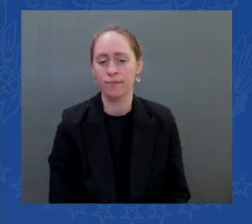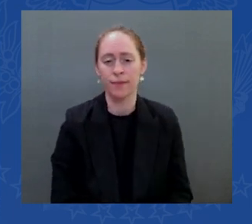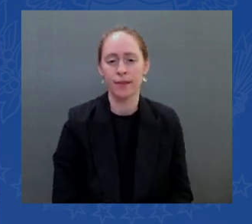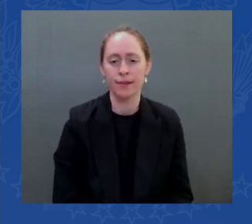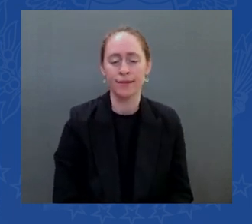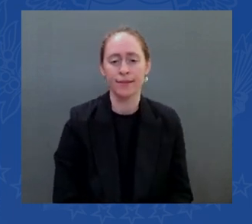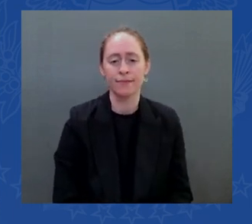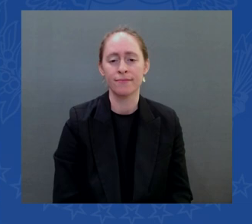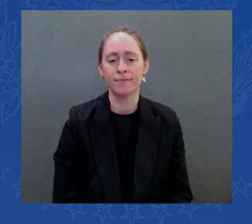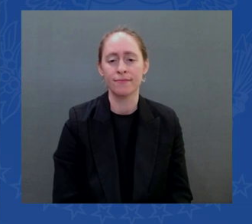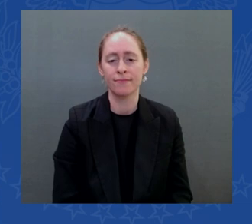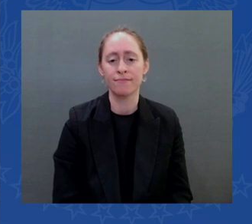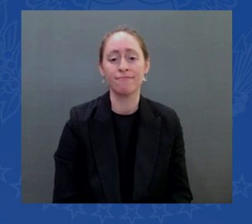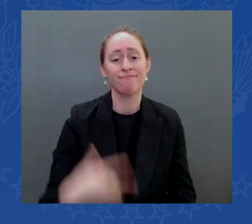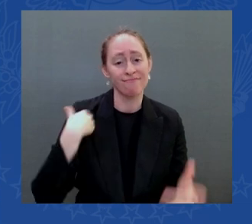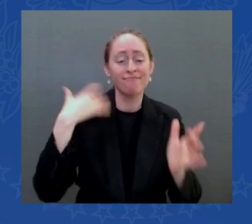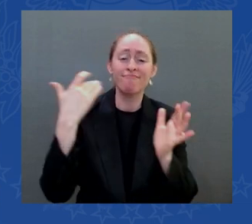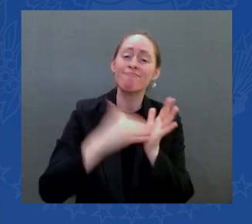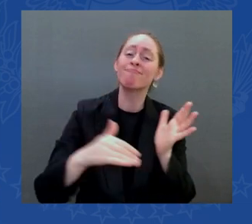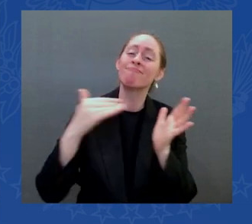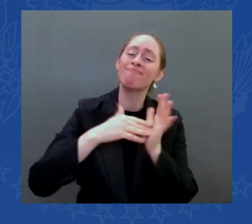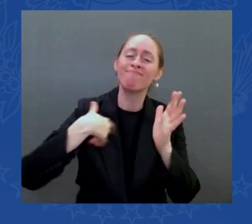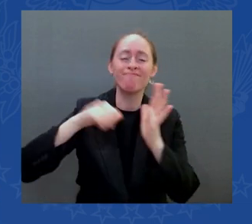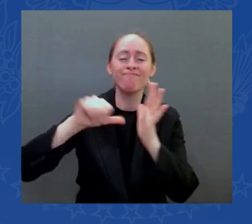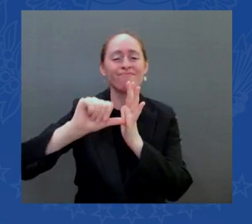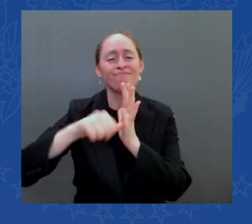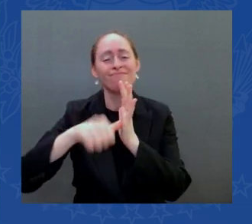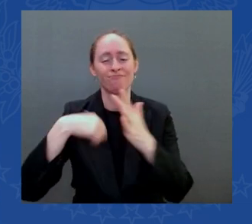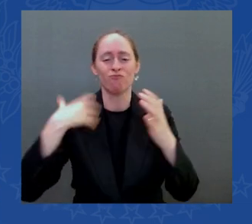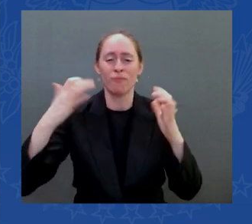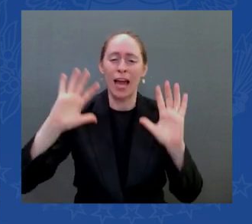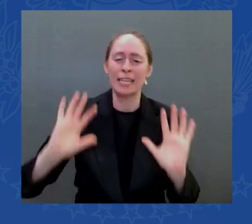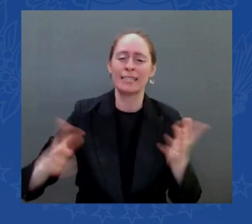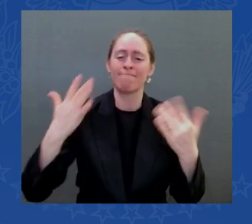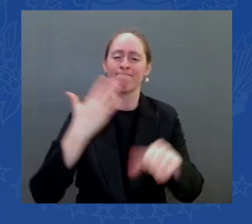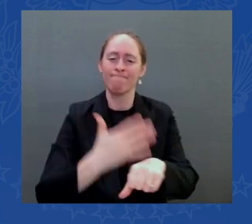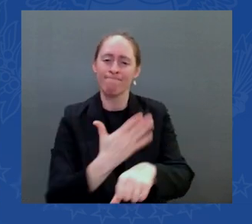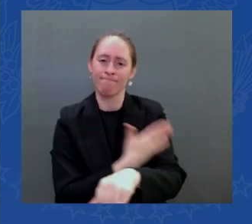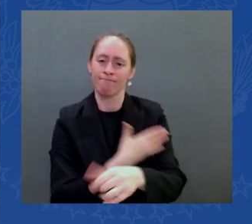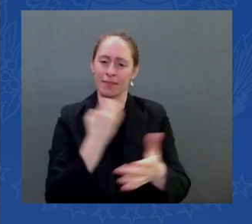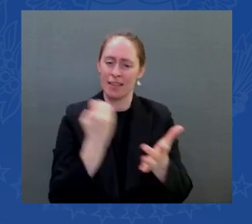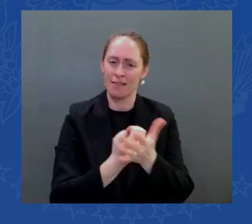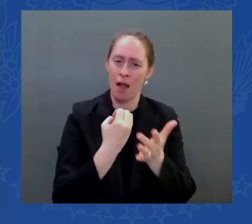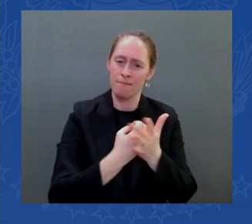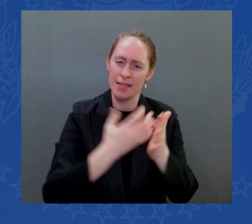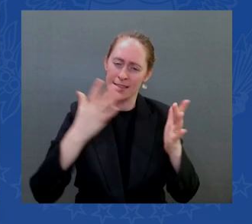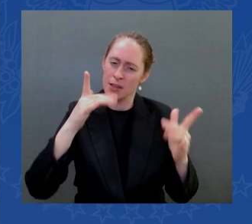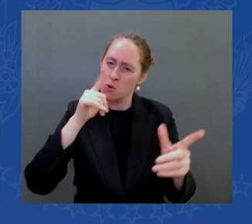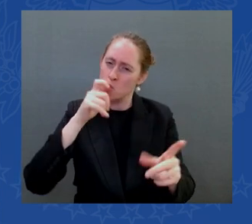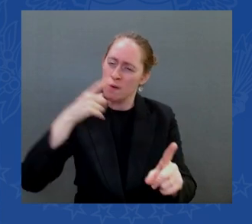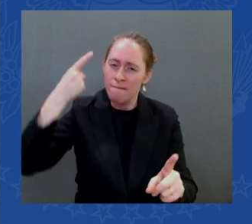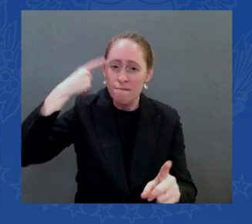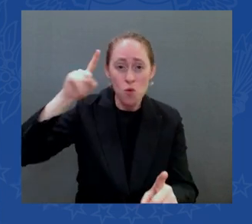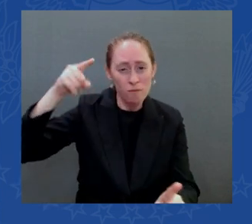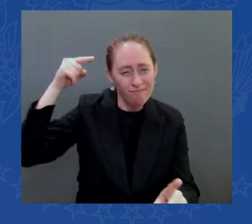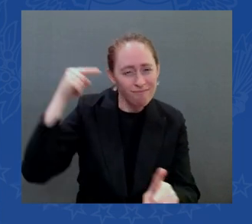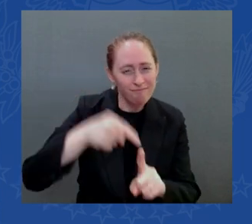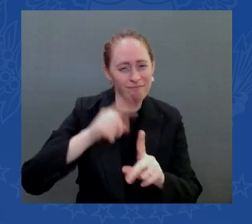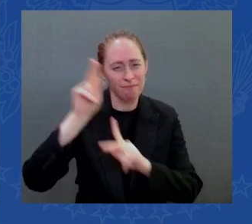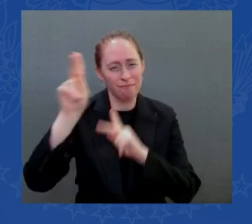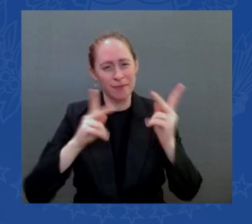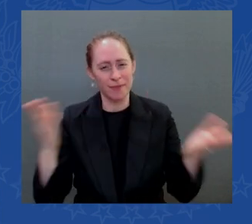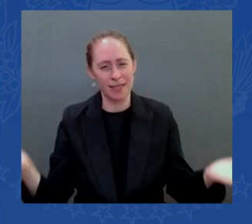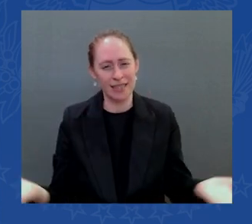i'm so tired of trickle down economics and i never found that trickle down on top of my head very much i was